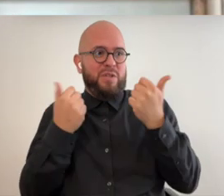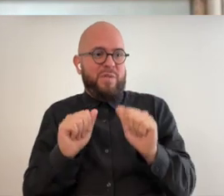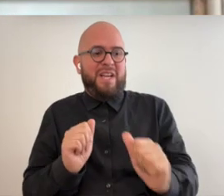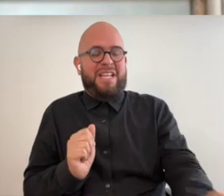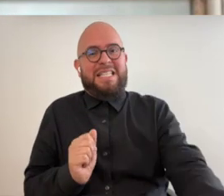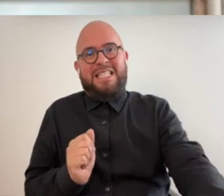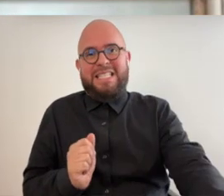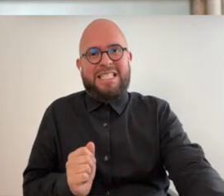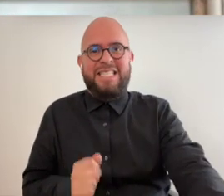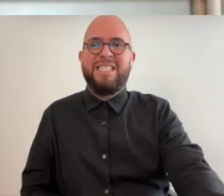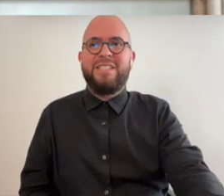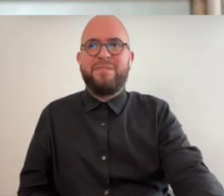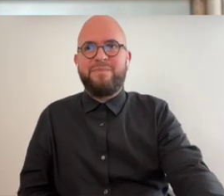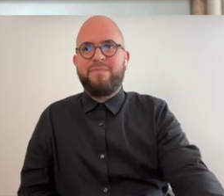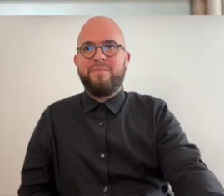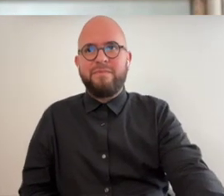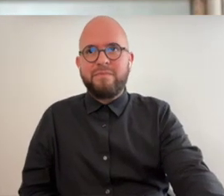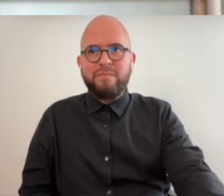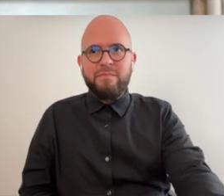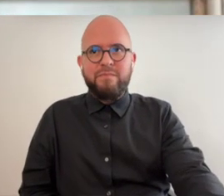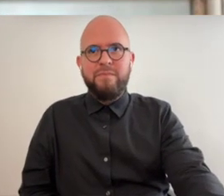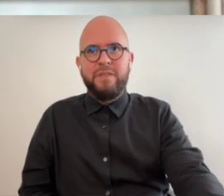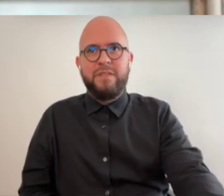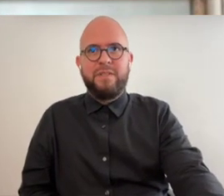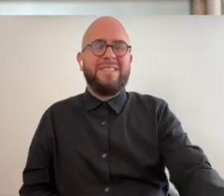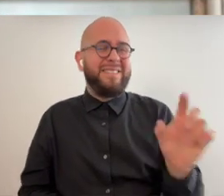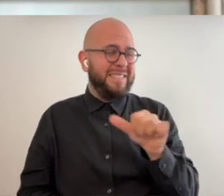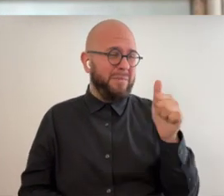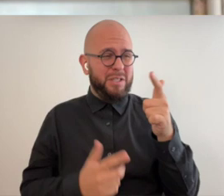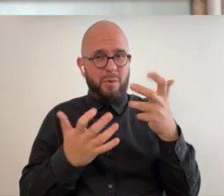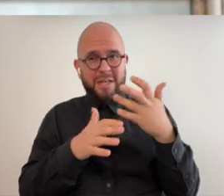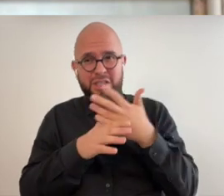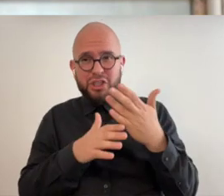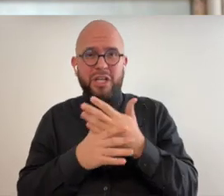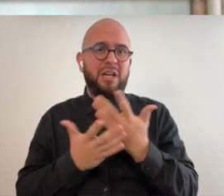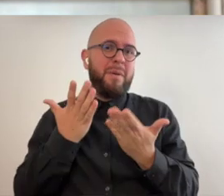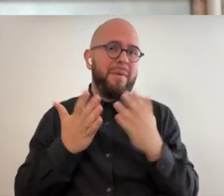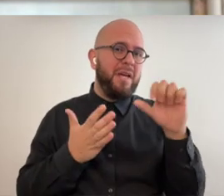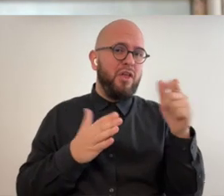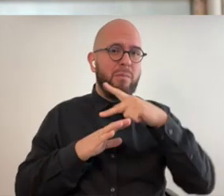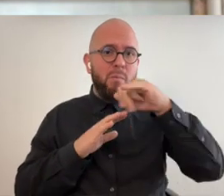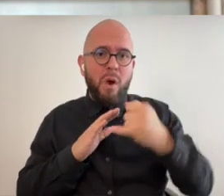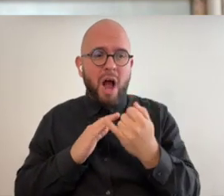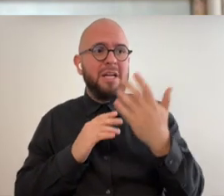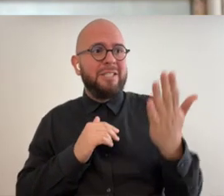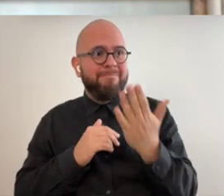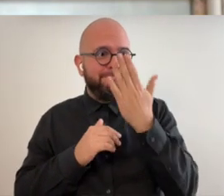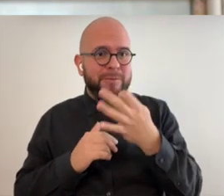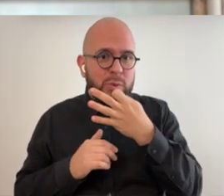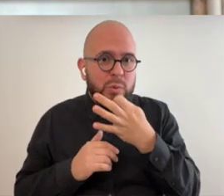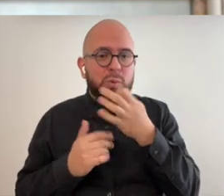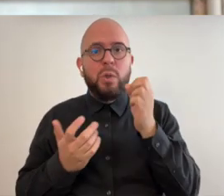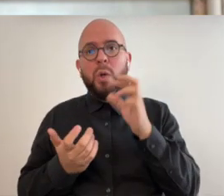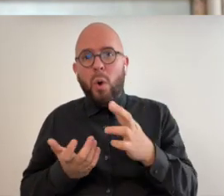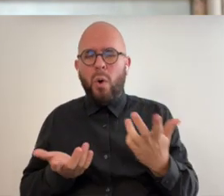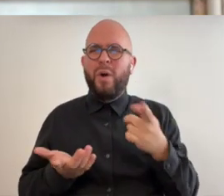is there anything else that you would like to share other projects you've got coming up or um